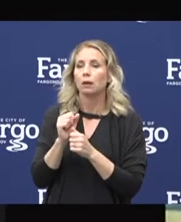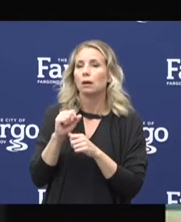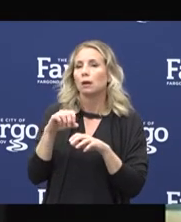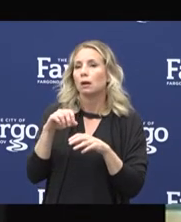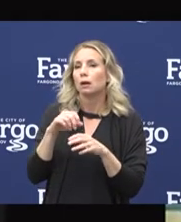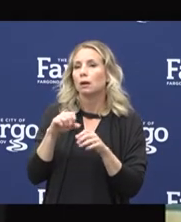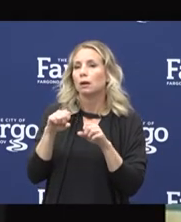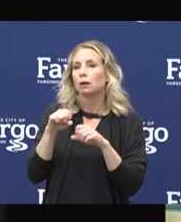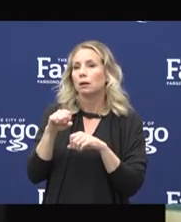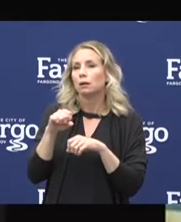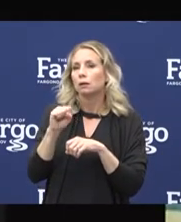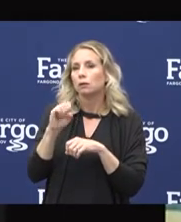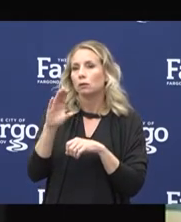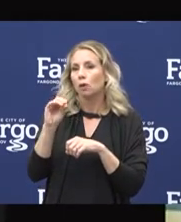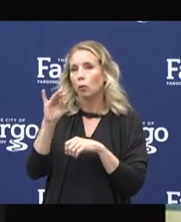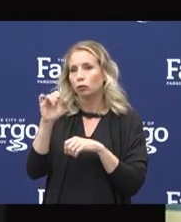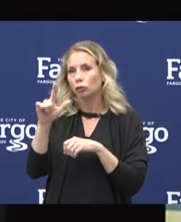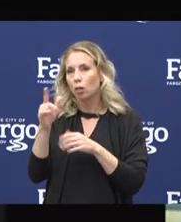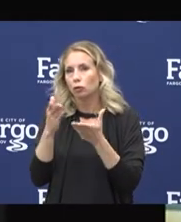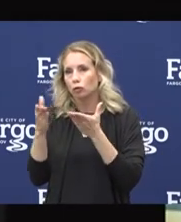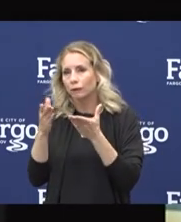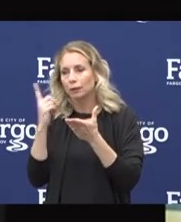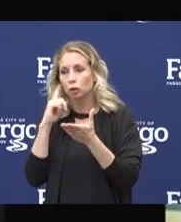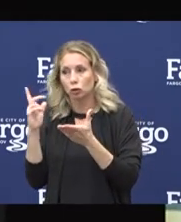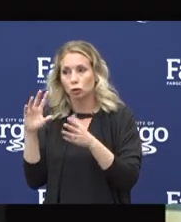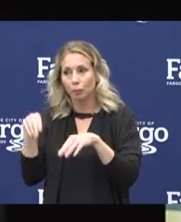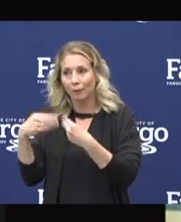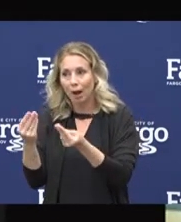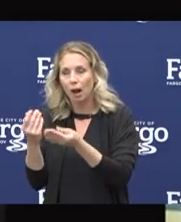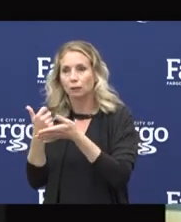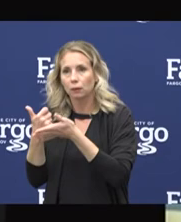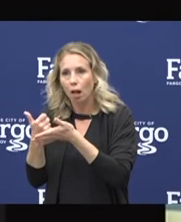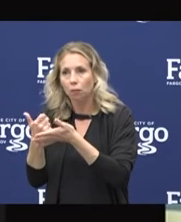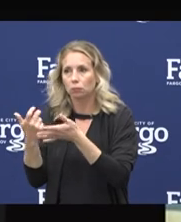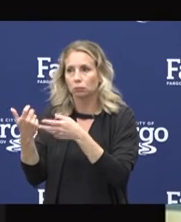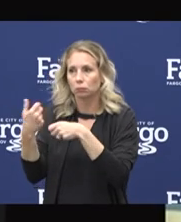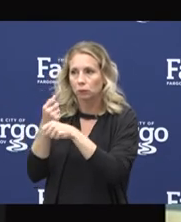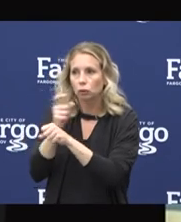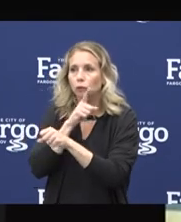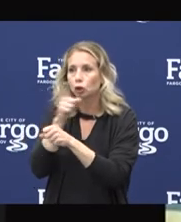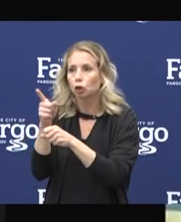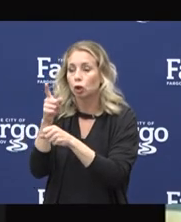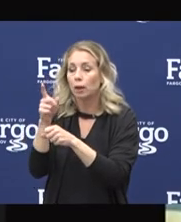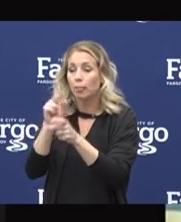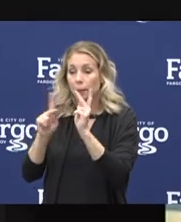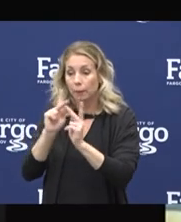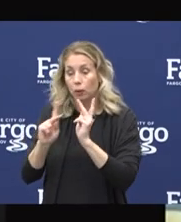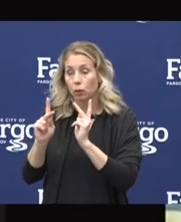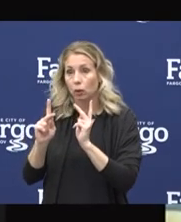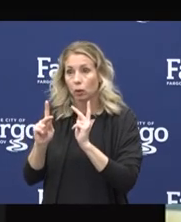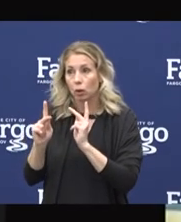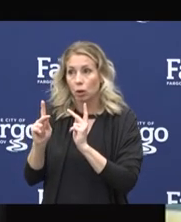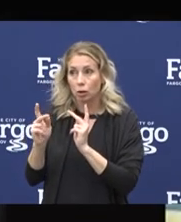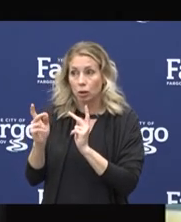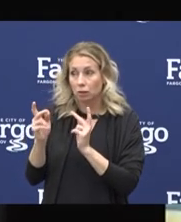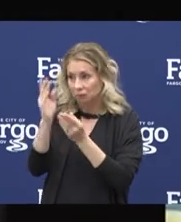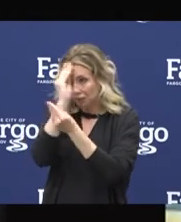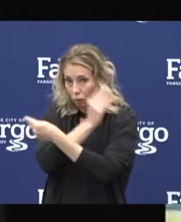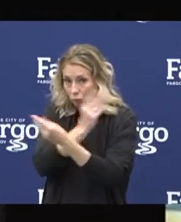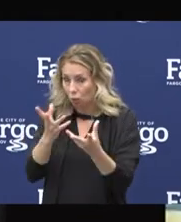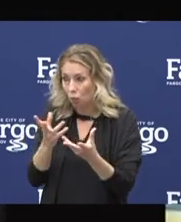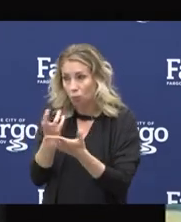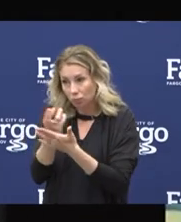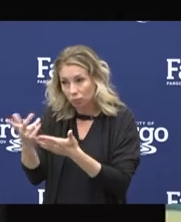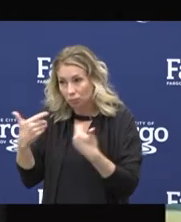partners who provide that direct assistance already and making sure the people who need it know that there's resources out there. And